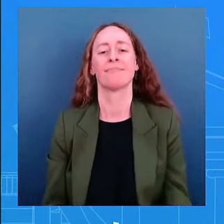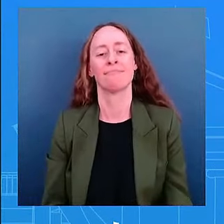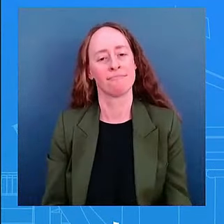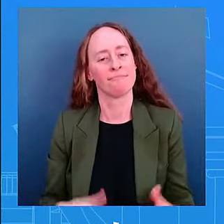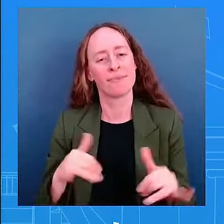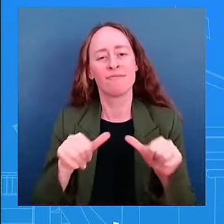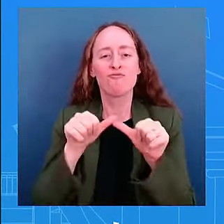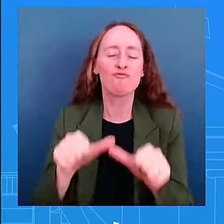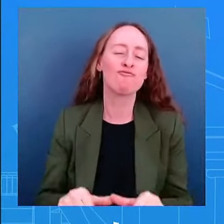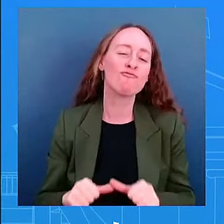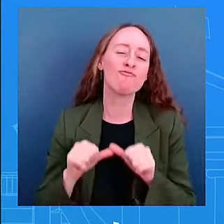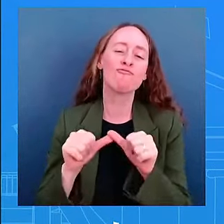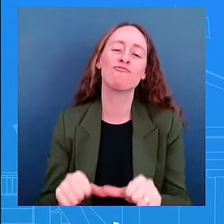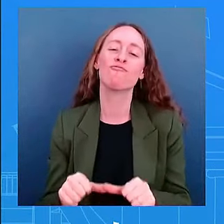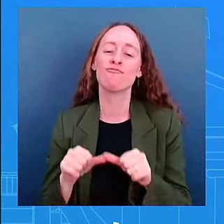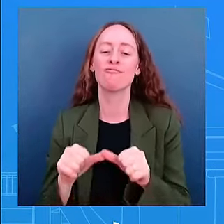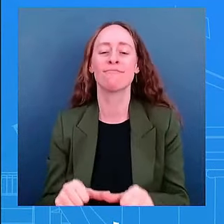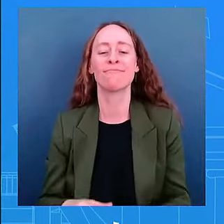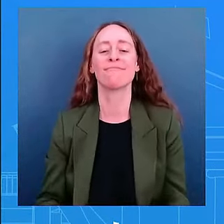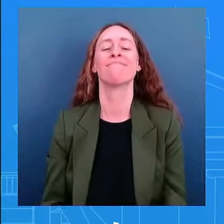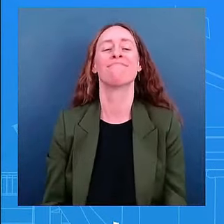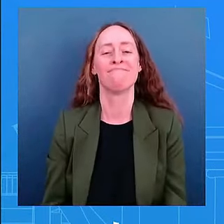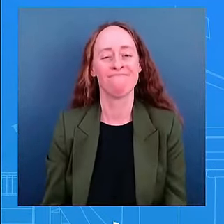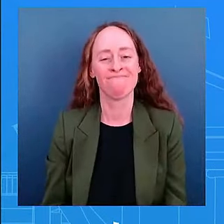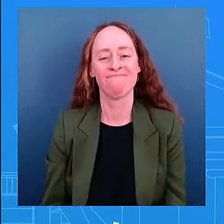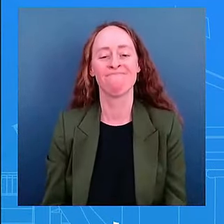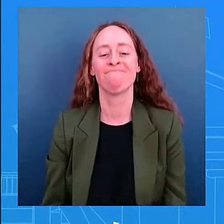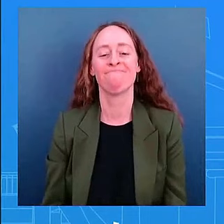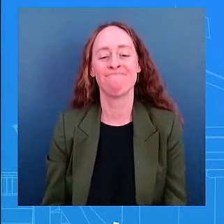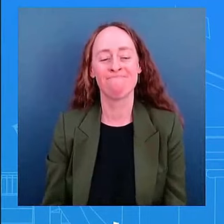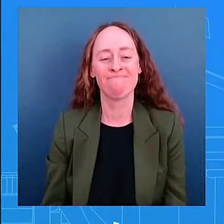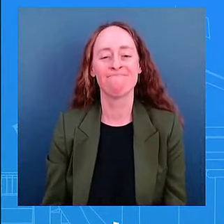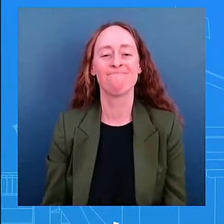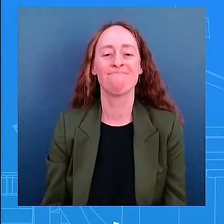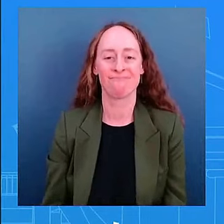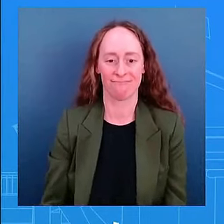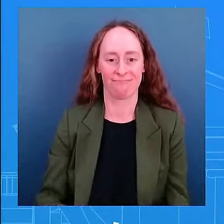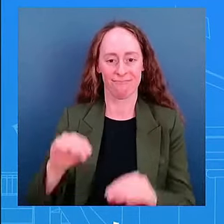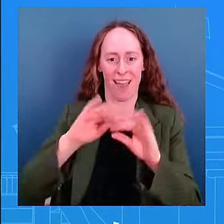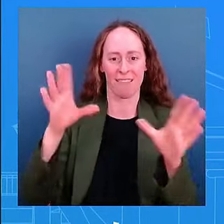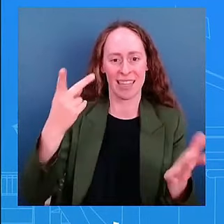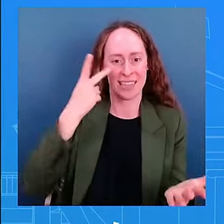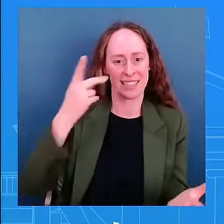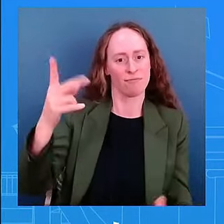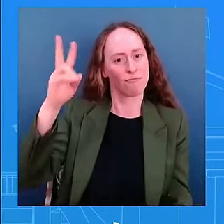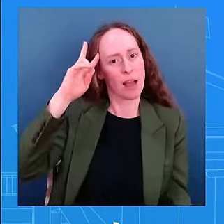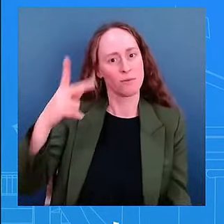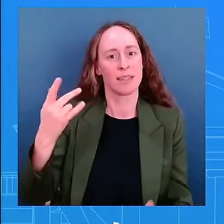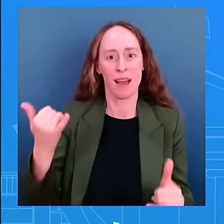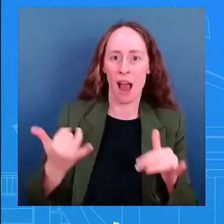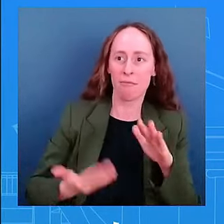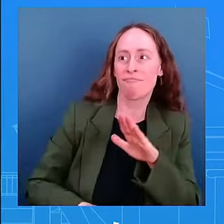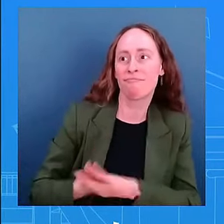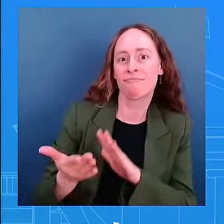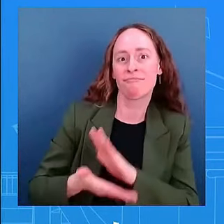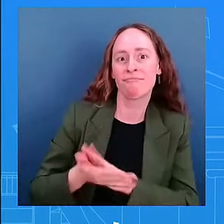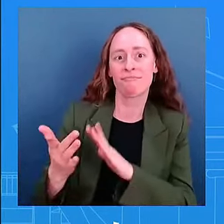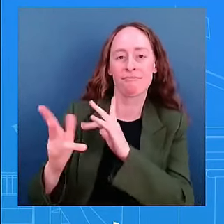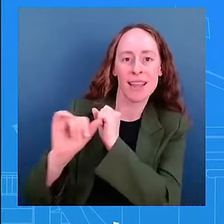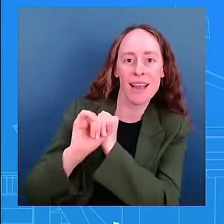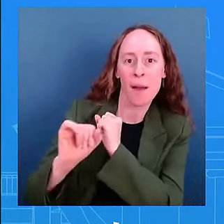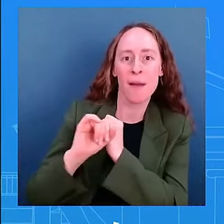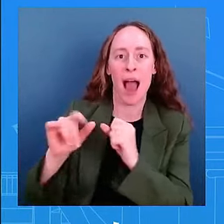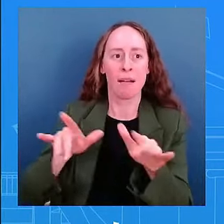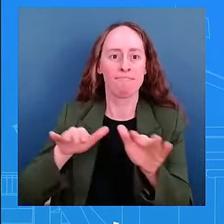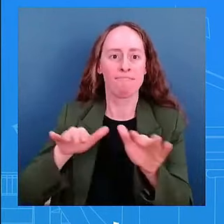they not just because obviously the vice president is running but that's going to continue because as i said she's a critical partner in what they do uh